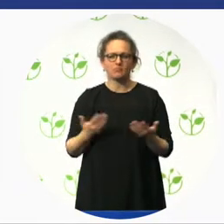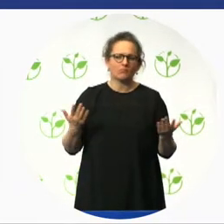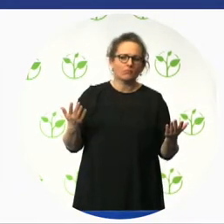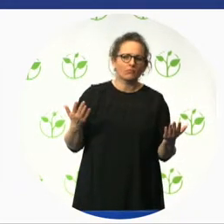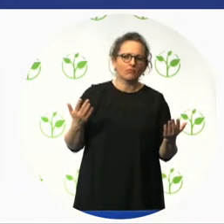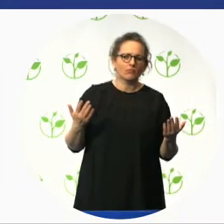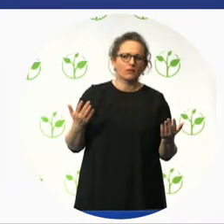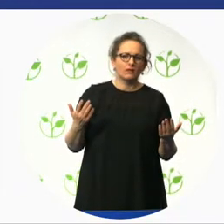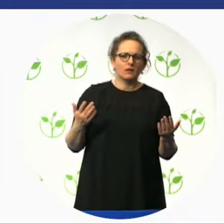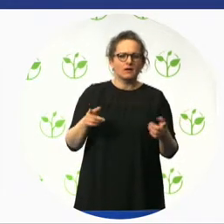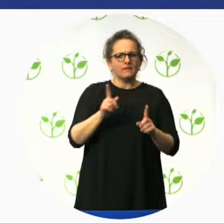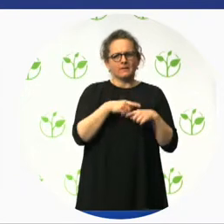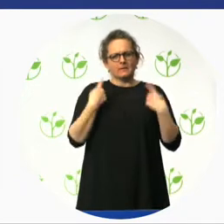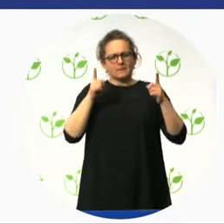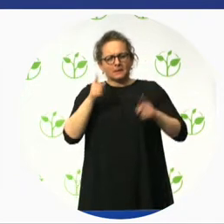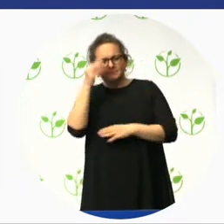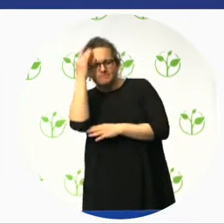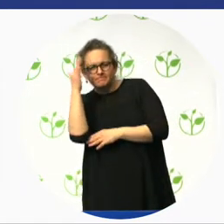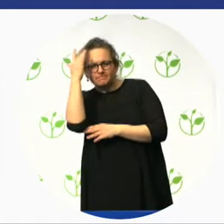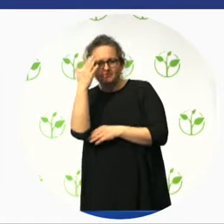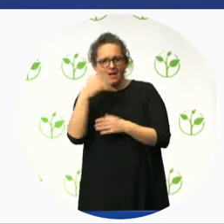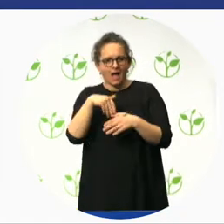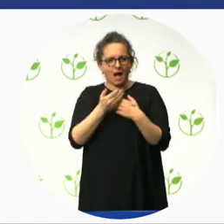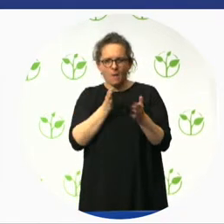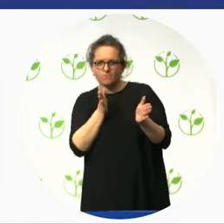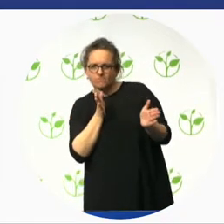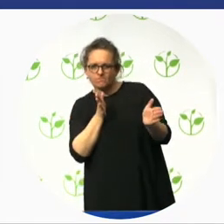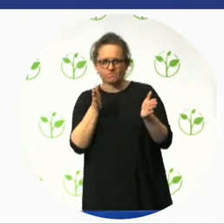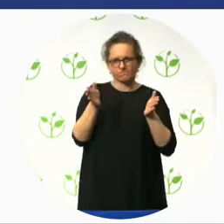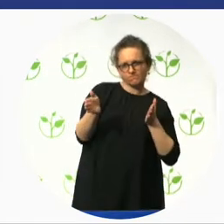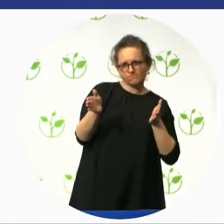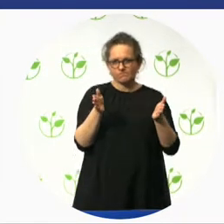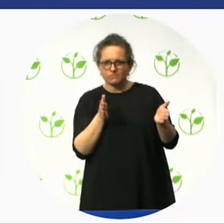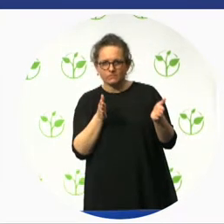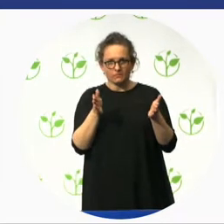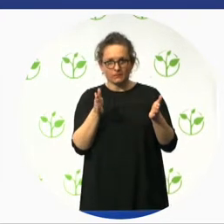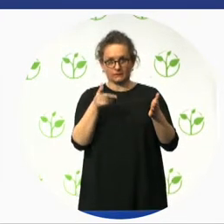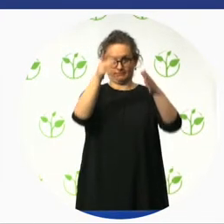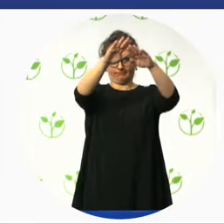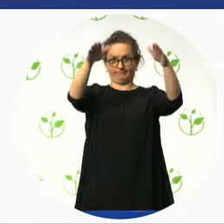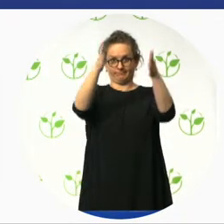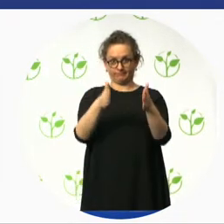a building or an entrance with steps and the other half with ramps? Why have a step there in the first place?